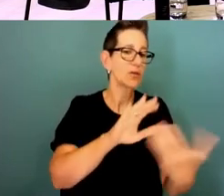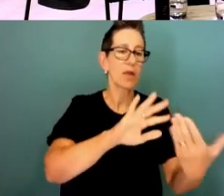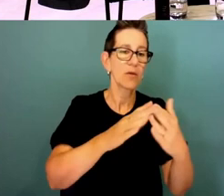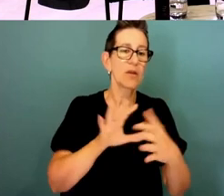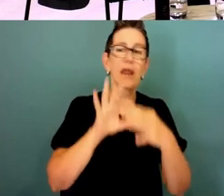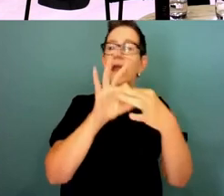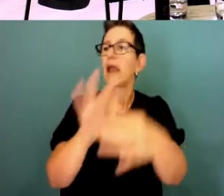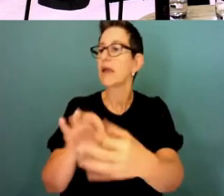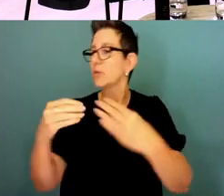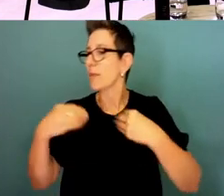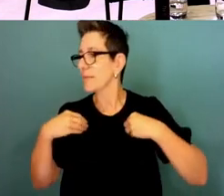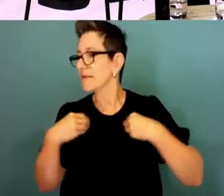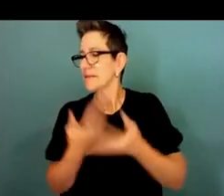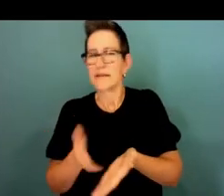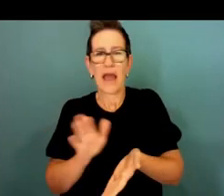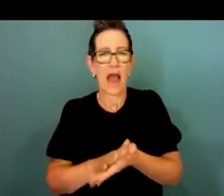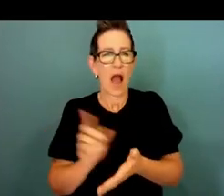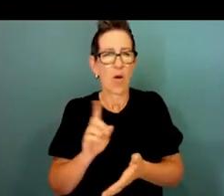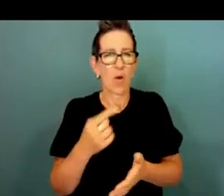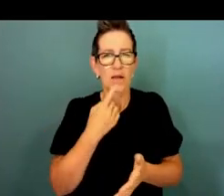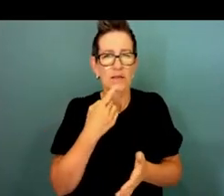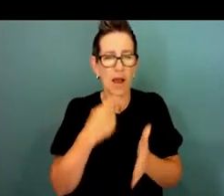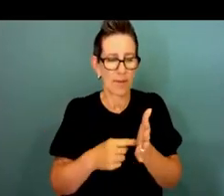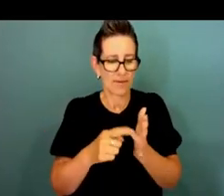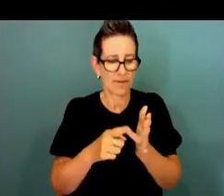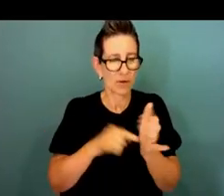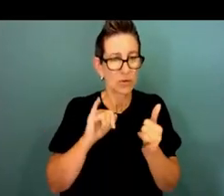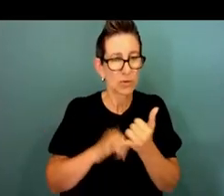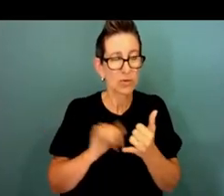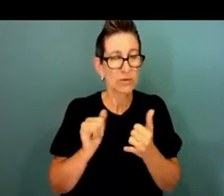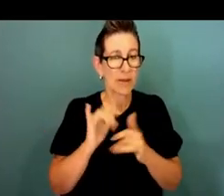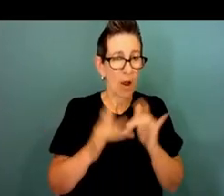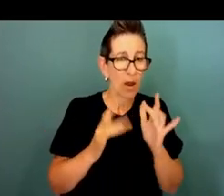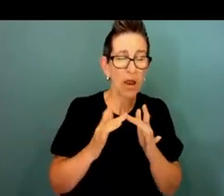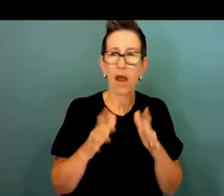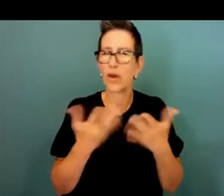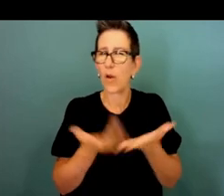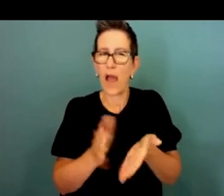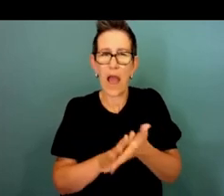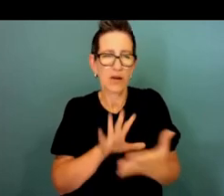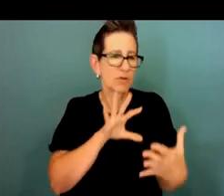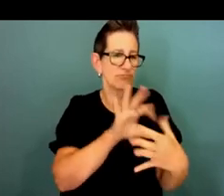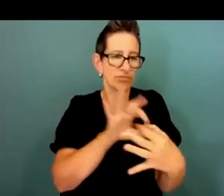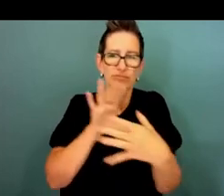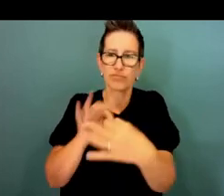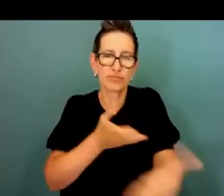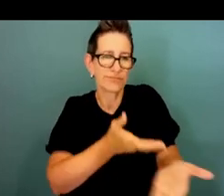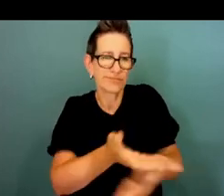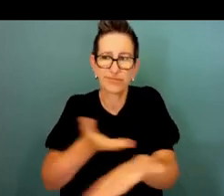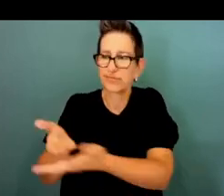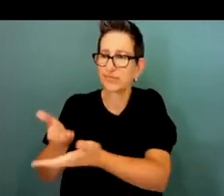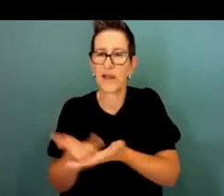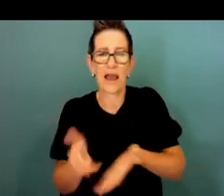tools can we use to do that well, whether they're digital tools or other ways of doing that well? And then how do we actually apply that